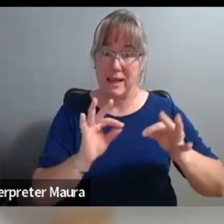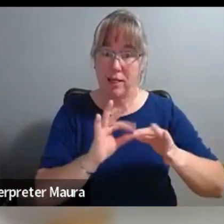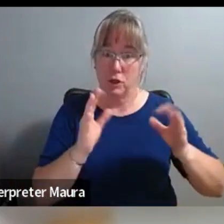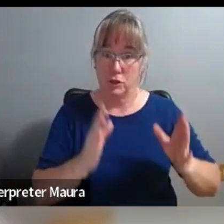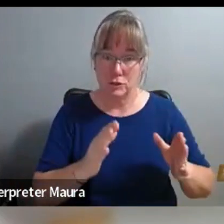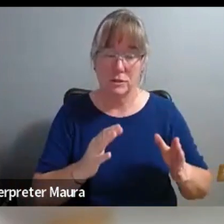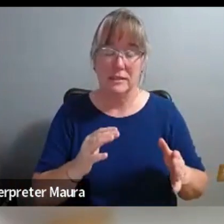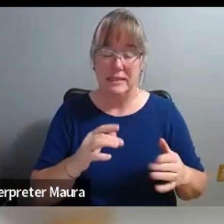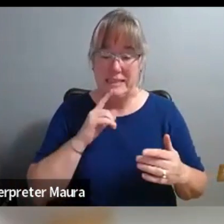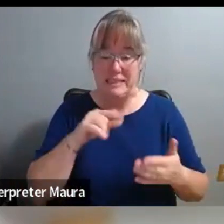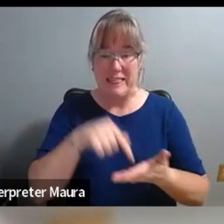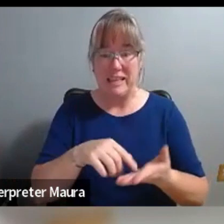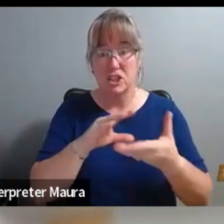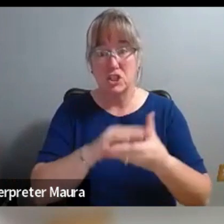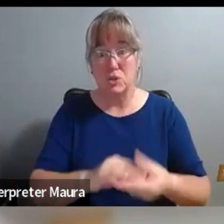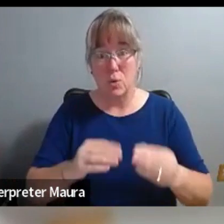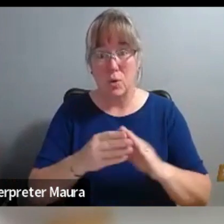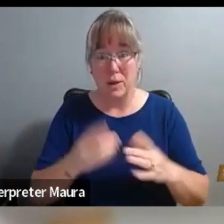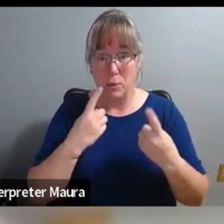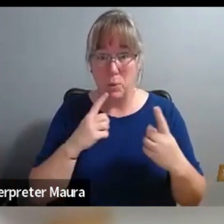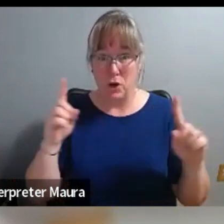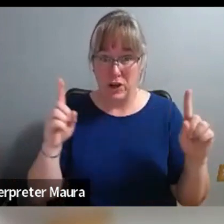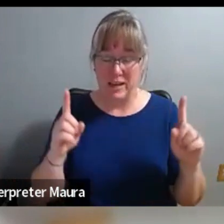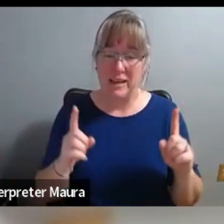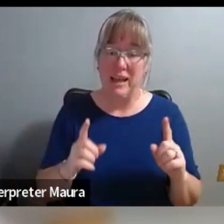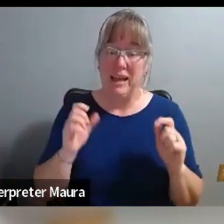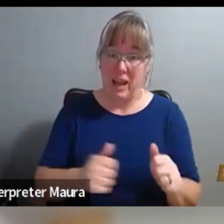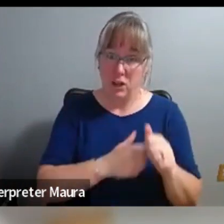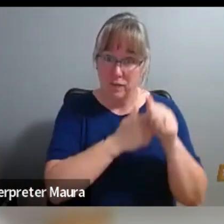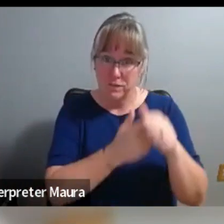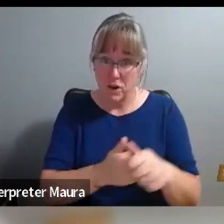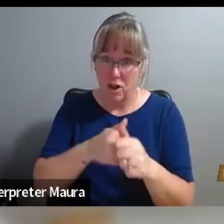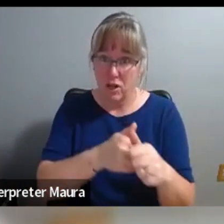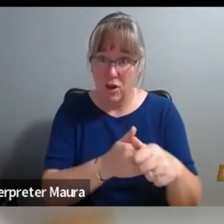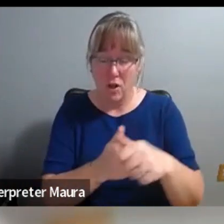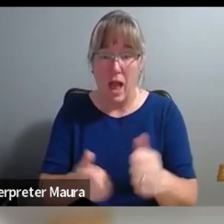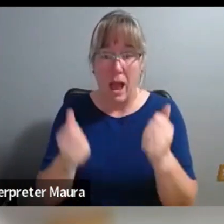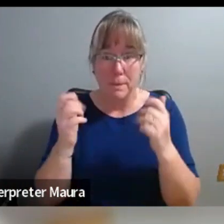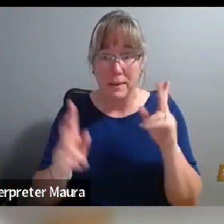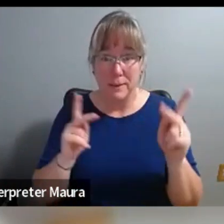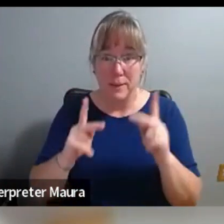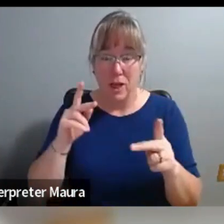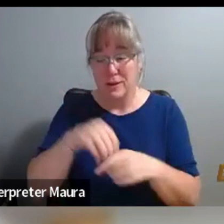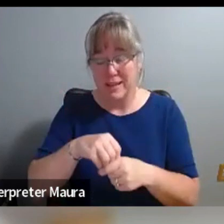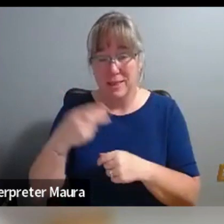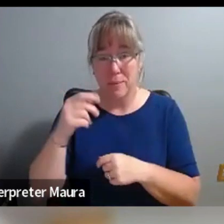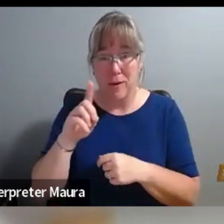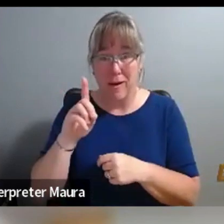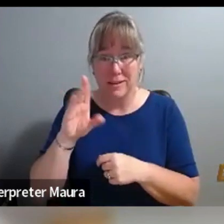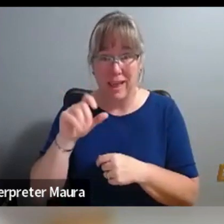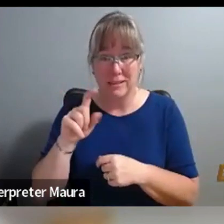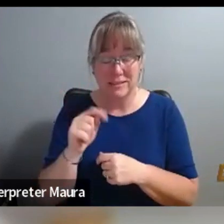actually working. Is it landing? Can you follow how many freaking people are in this podcast? Um,